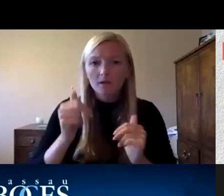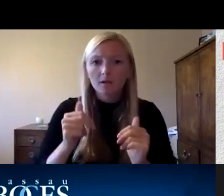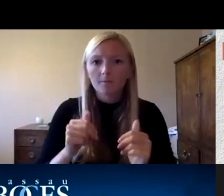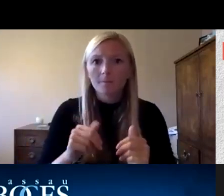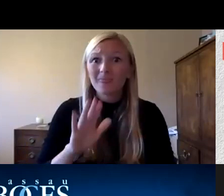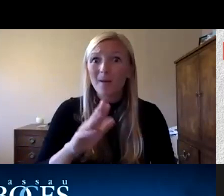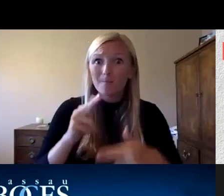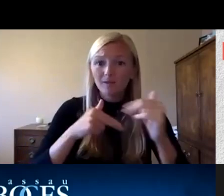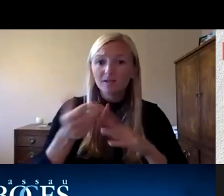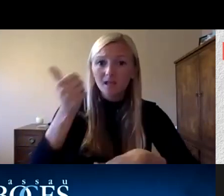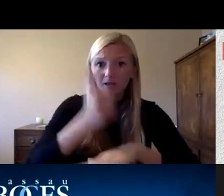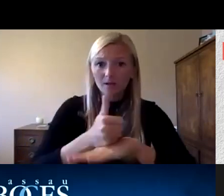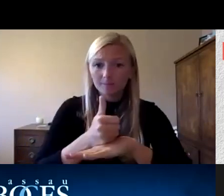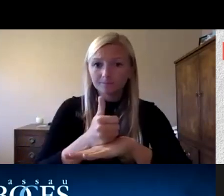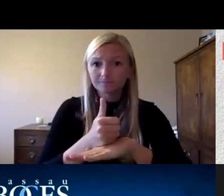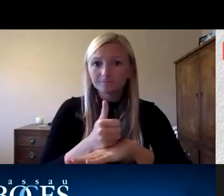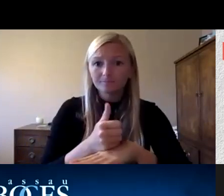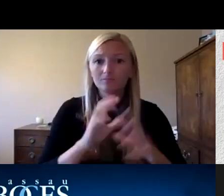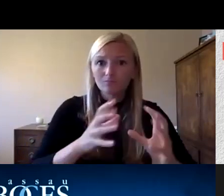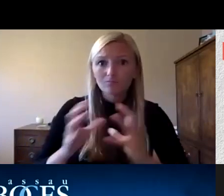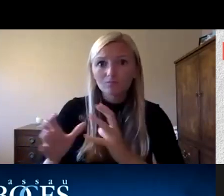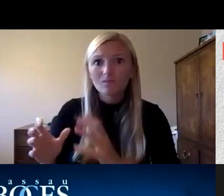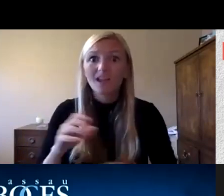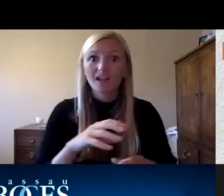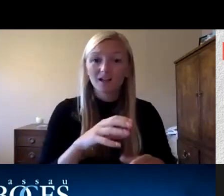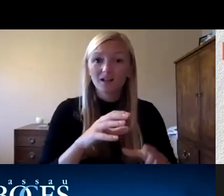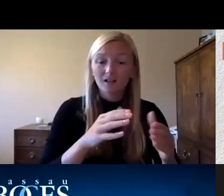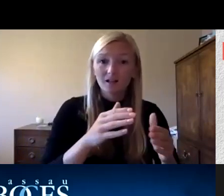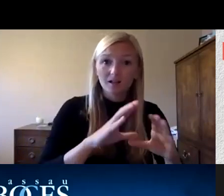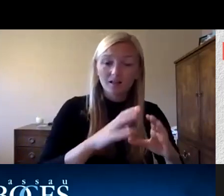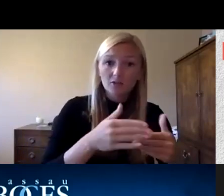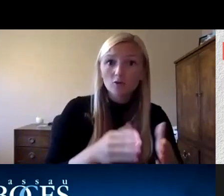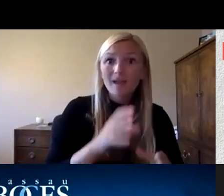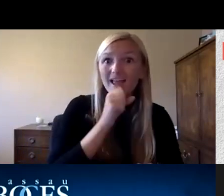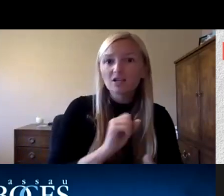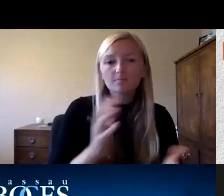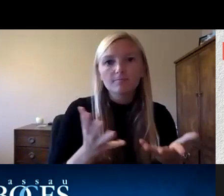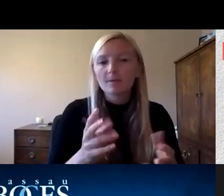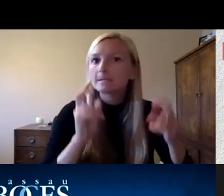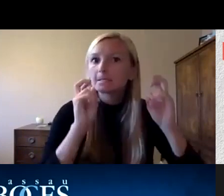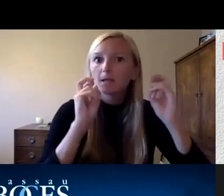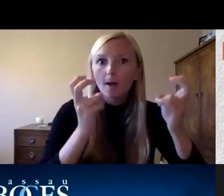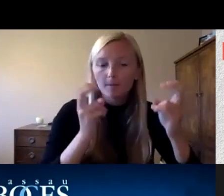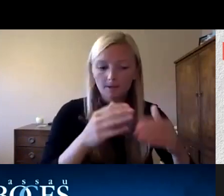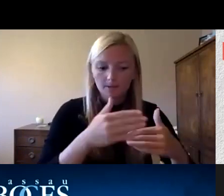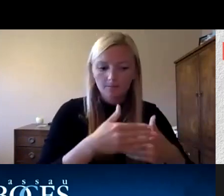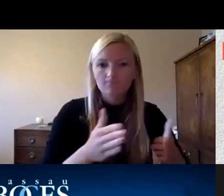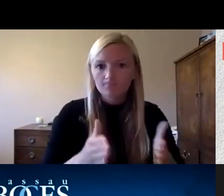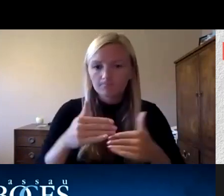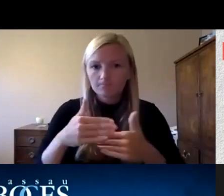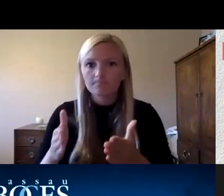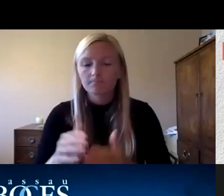is organized not necessarily by classroom age group but perhaps by different themes perhaps different mechanisms